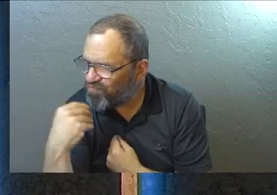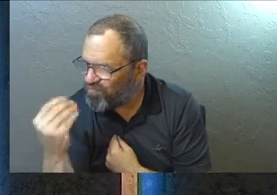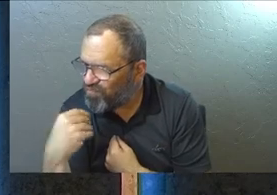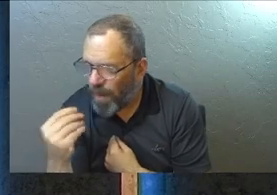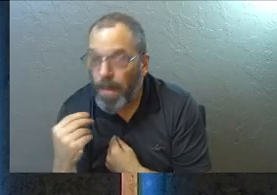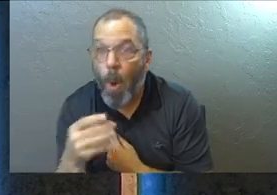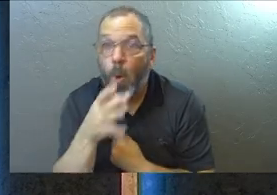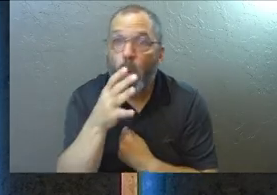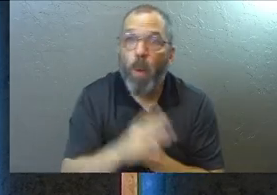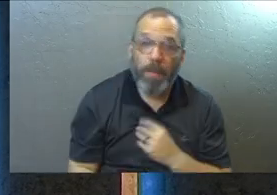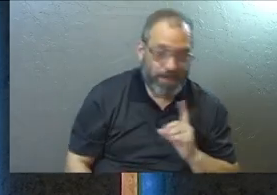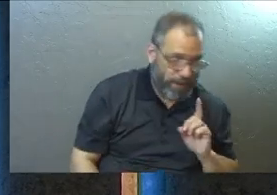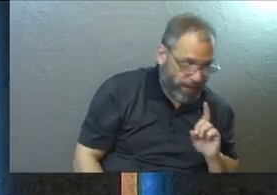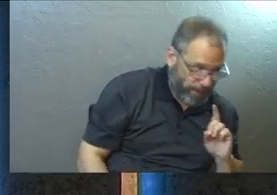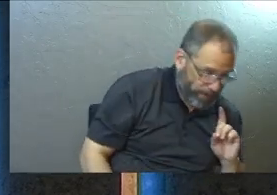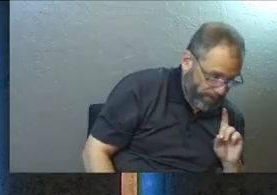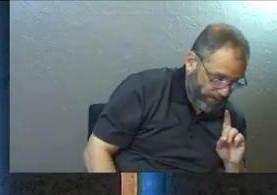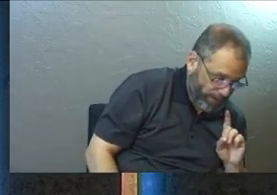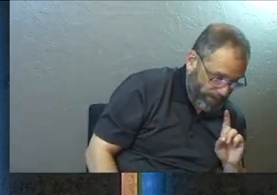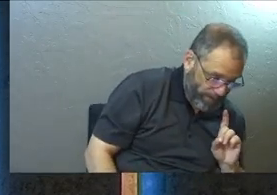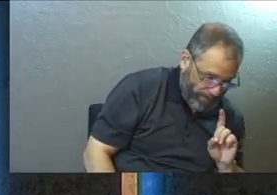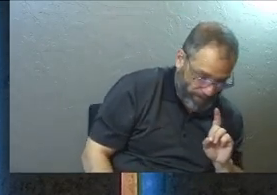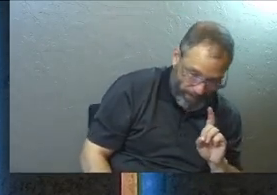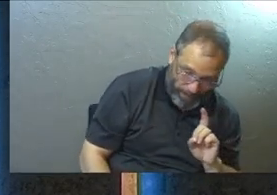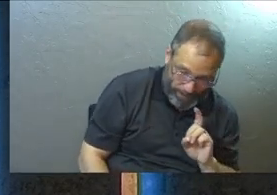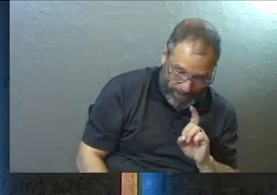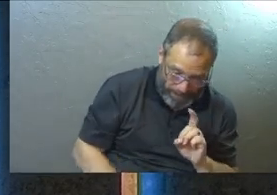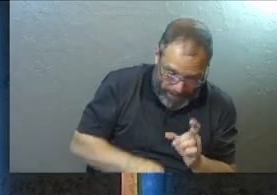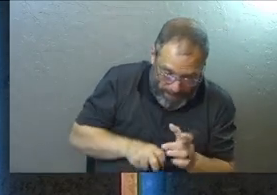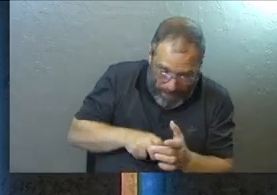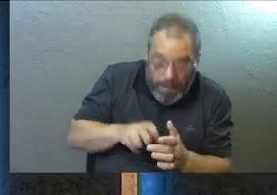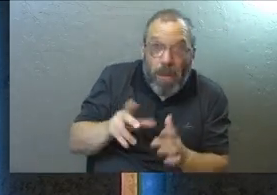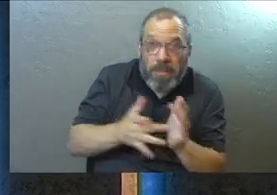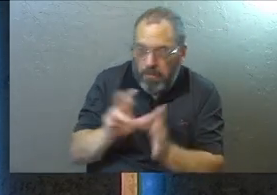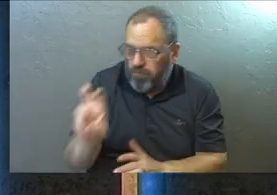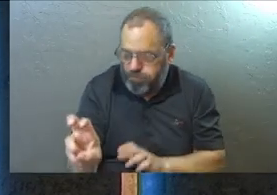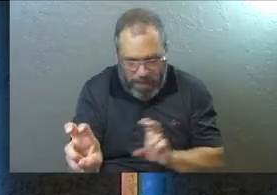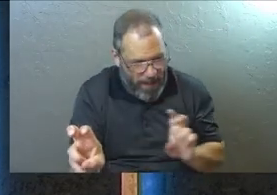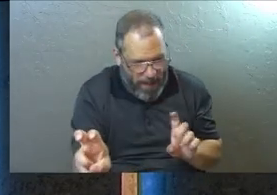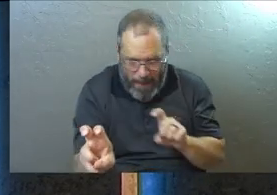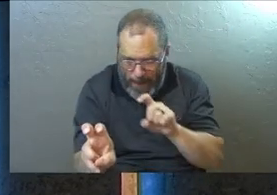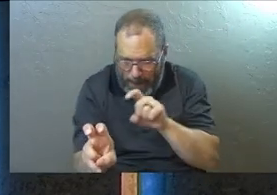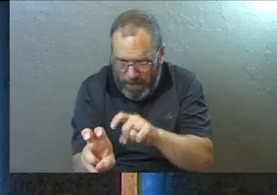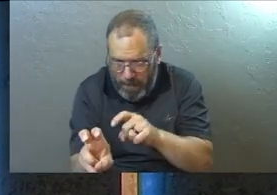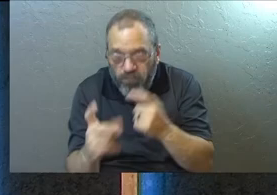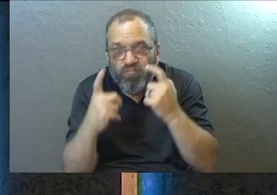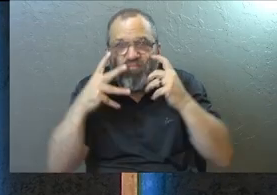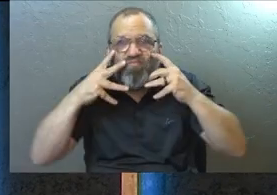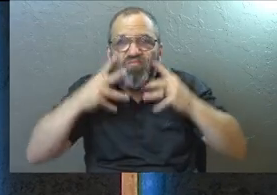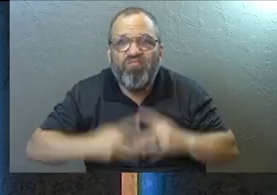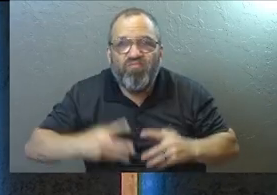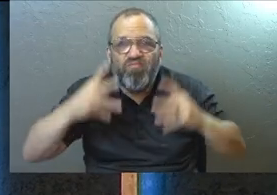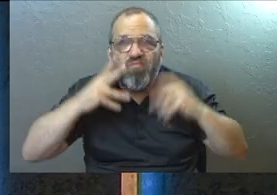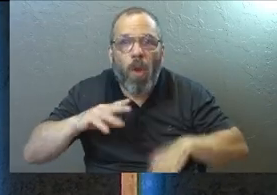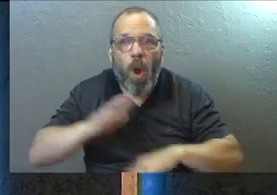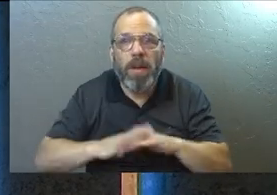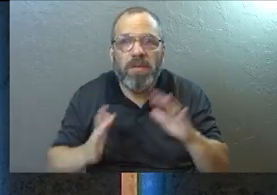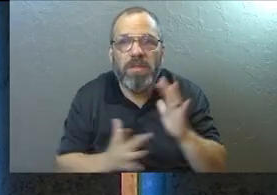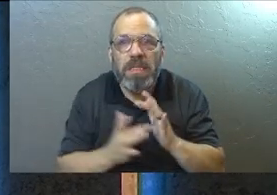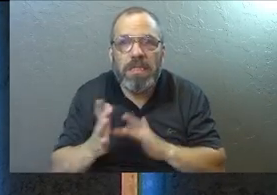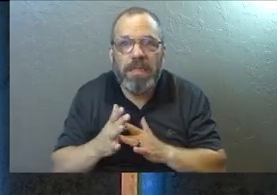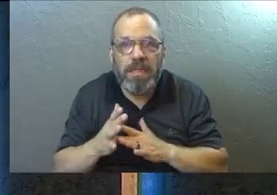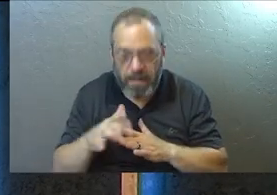woman walks in. She bends down behind Jesus and starts weeping onto his feet.